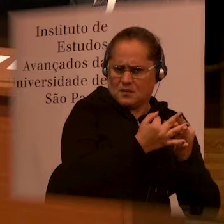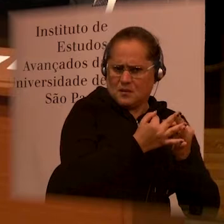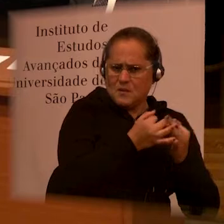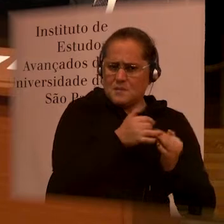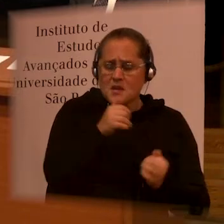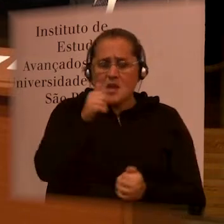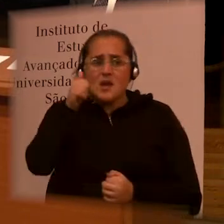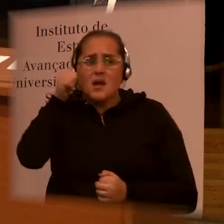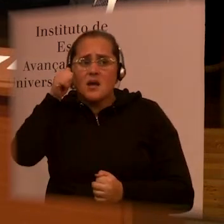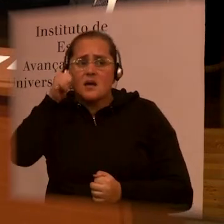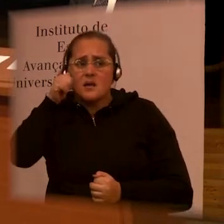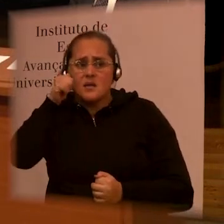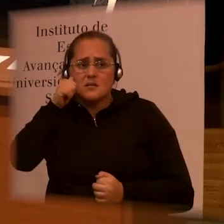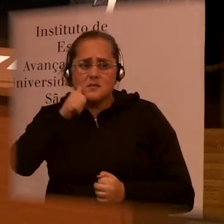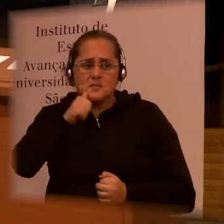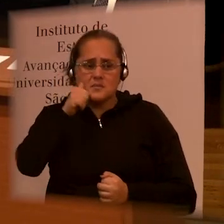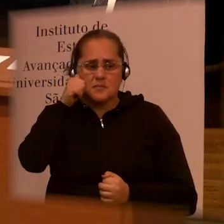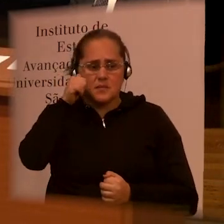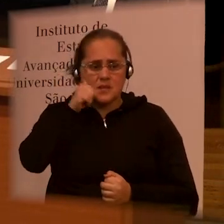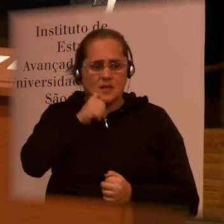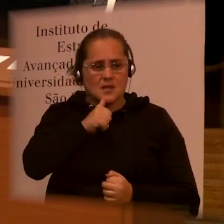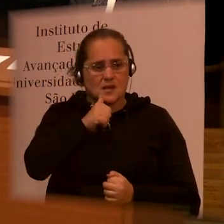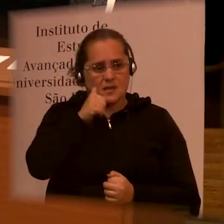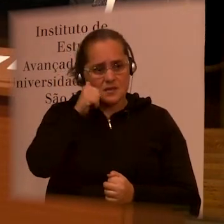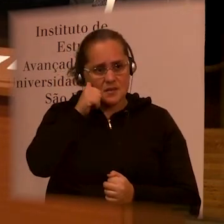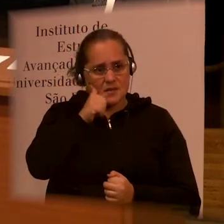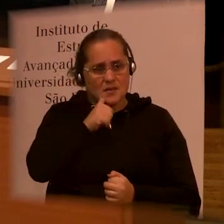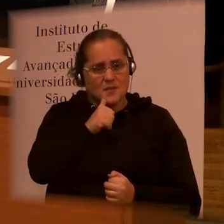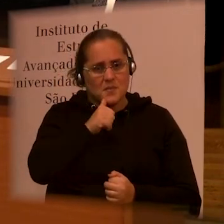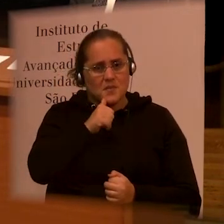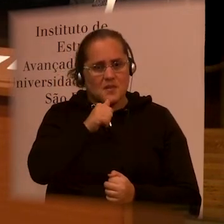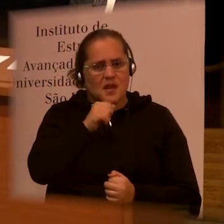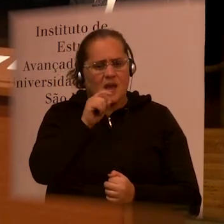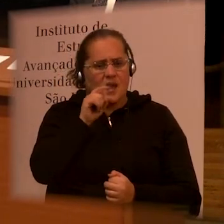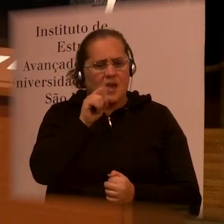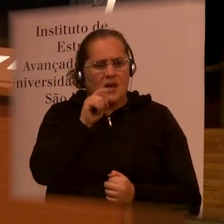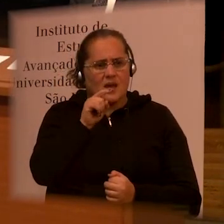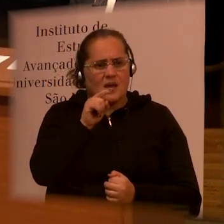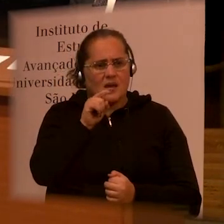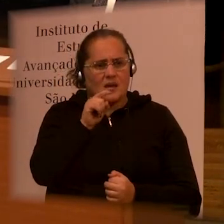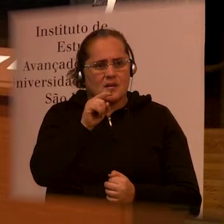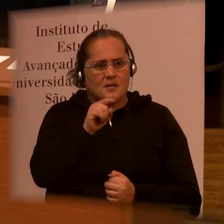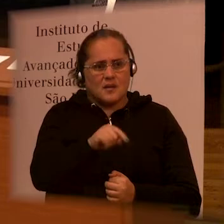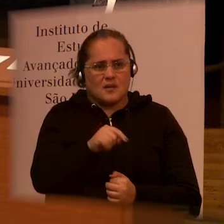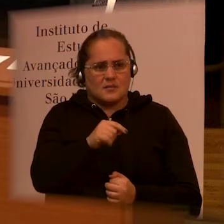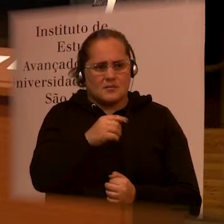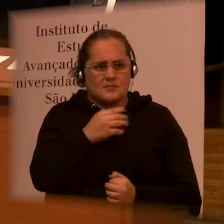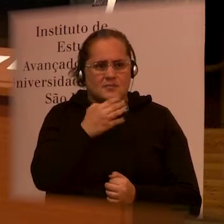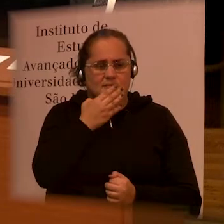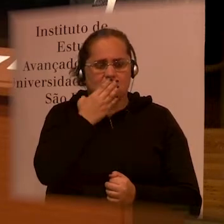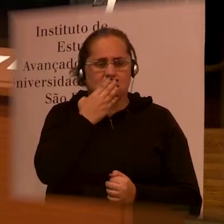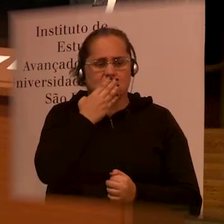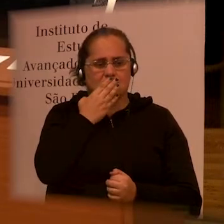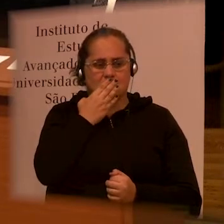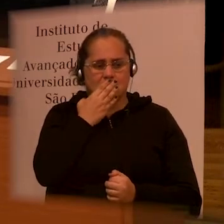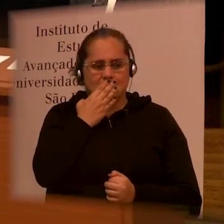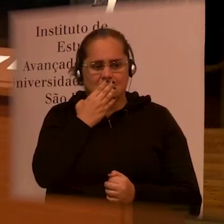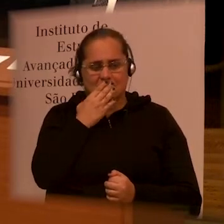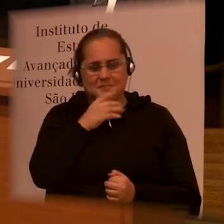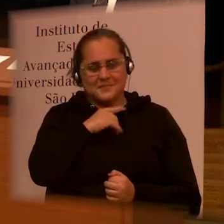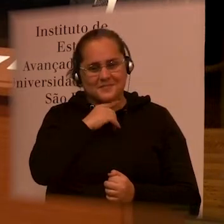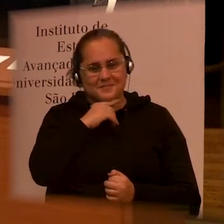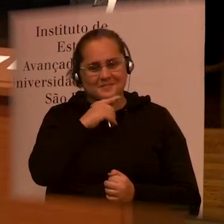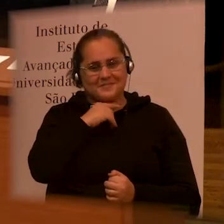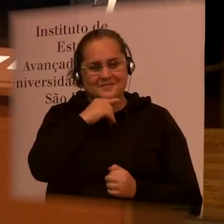not verbal. So they couldn't shout when they were being attacked, which is terrible if you think about it. And so I think understanding